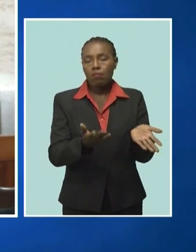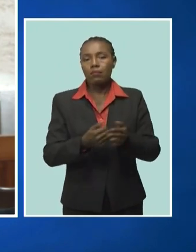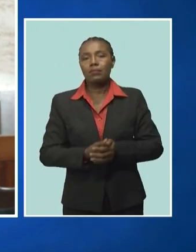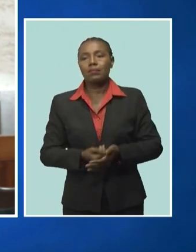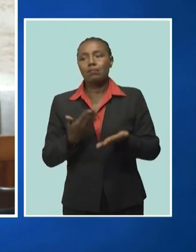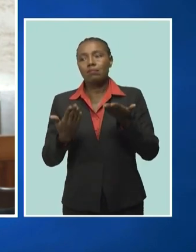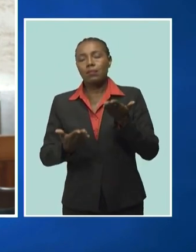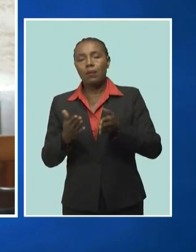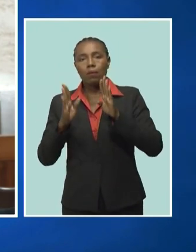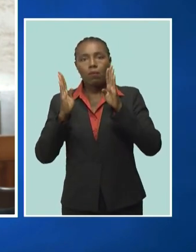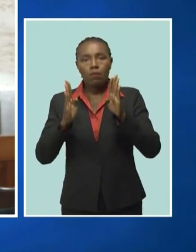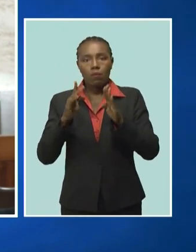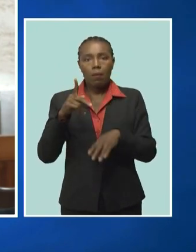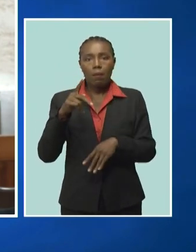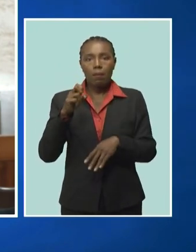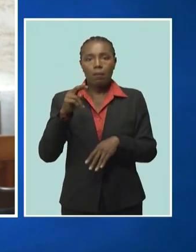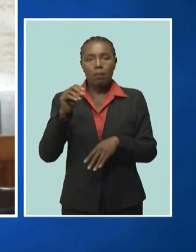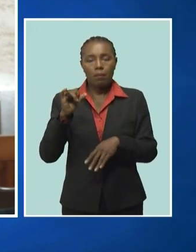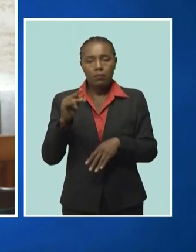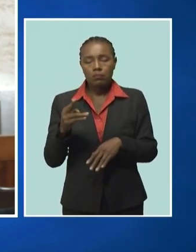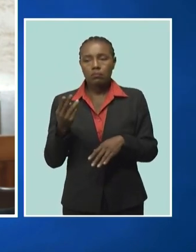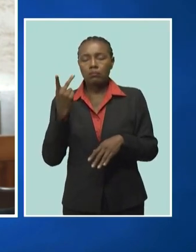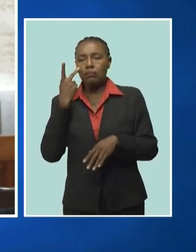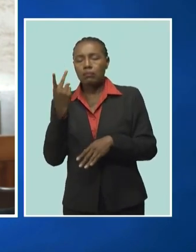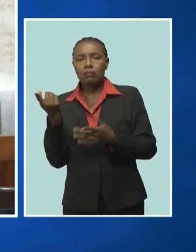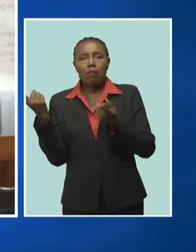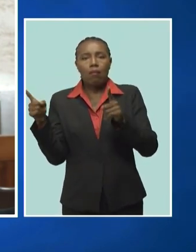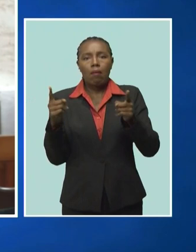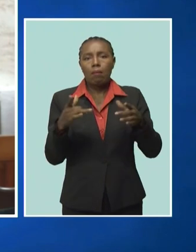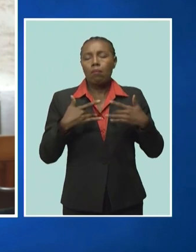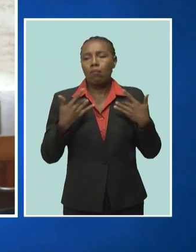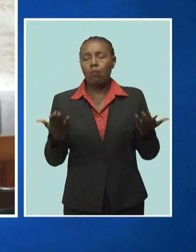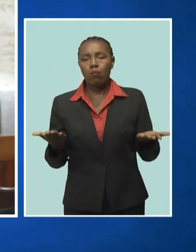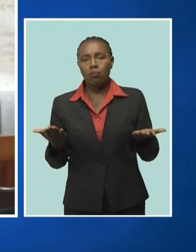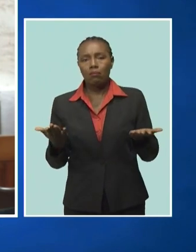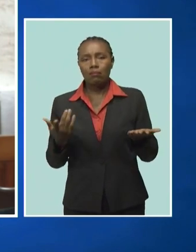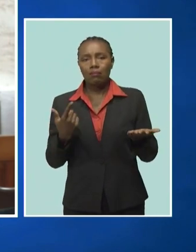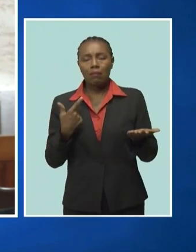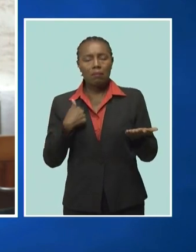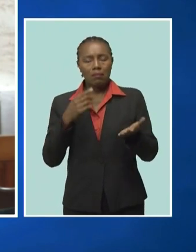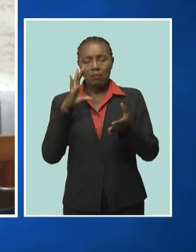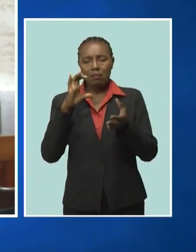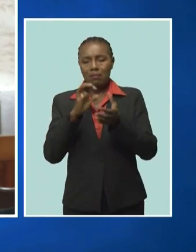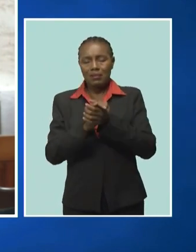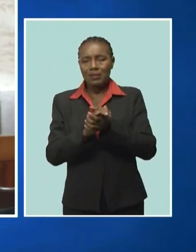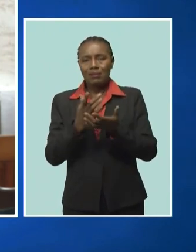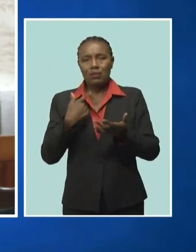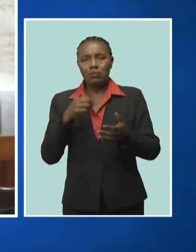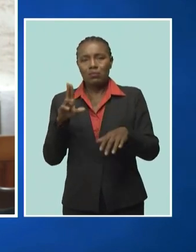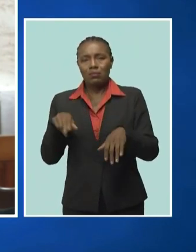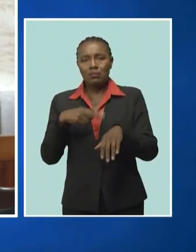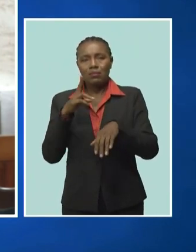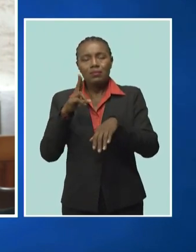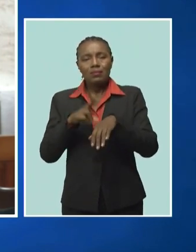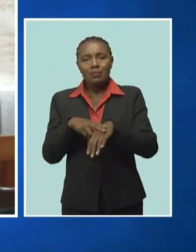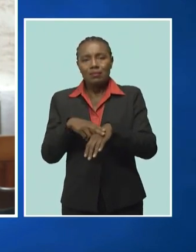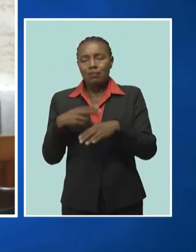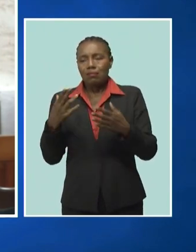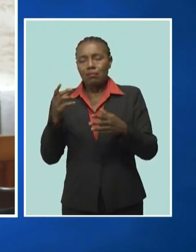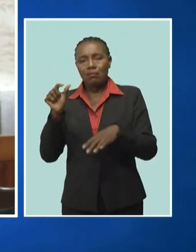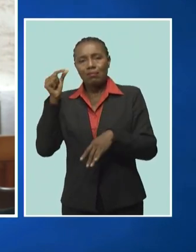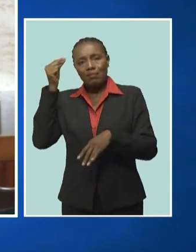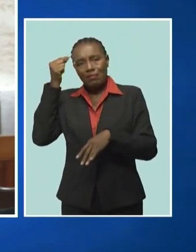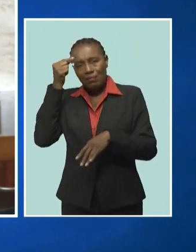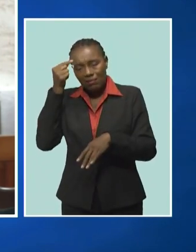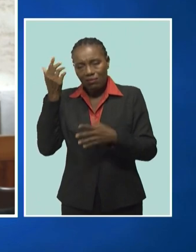issue of pensions and see what can be done. I refuse to believe that we as a nation and a government